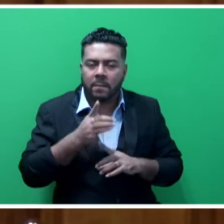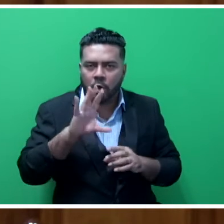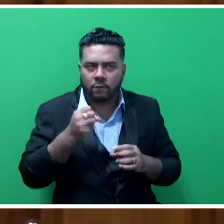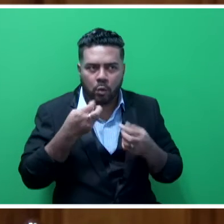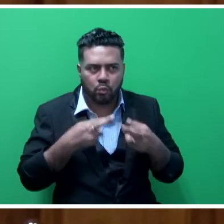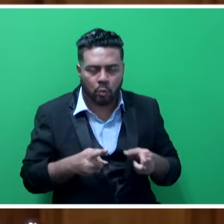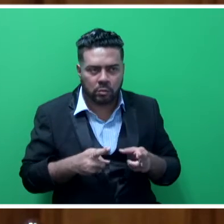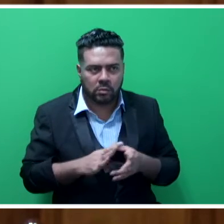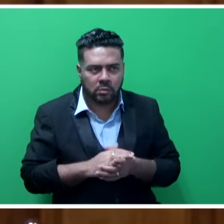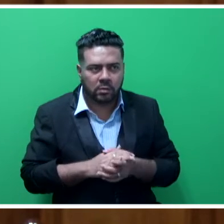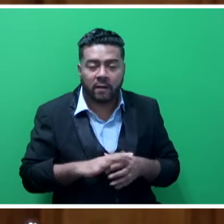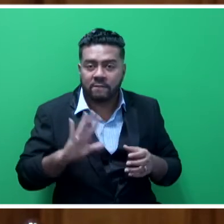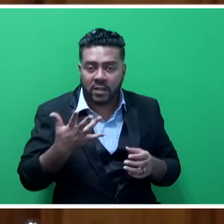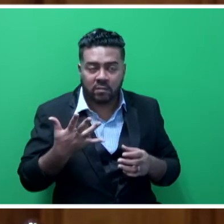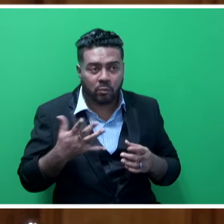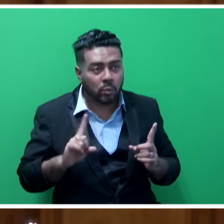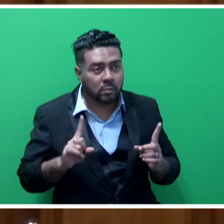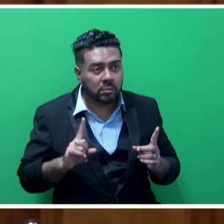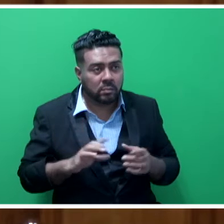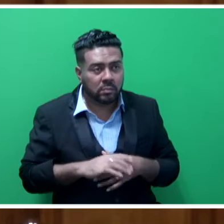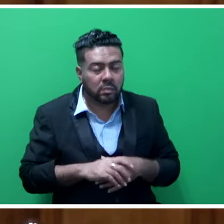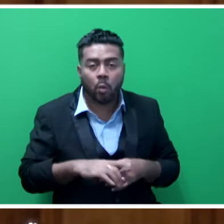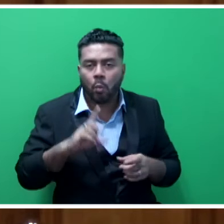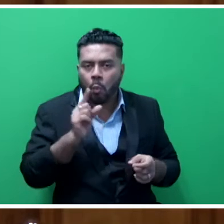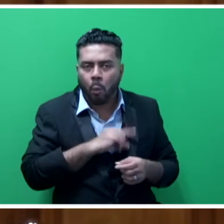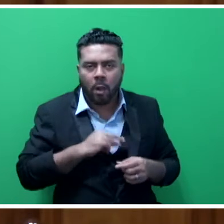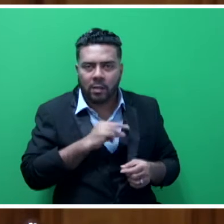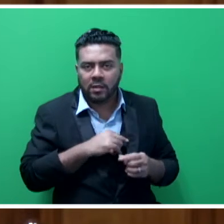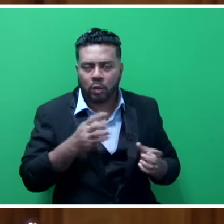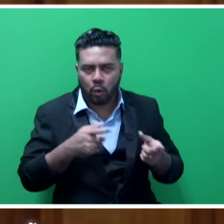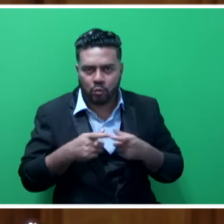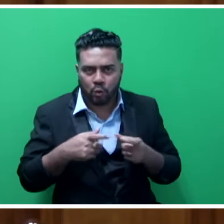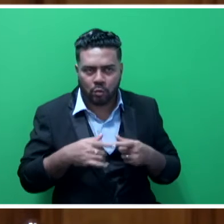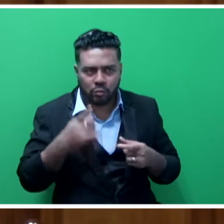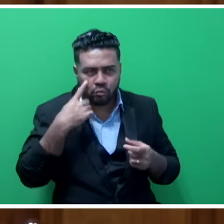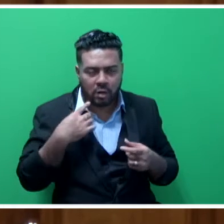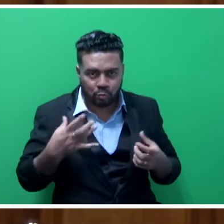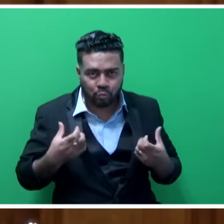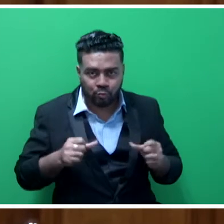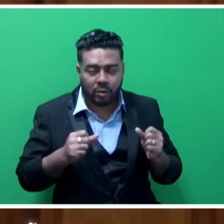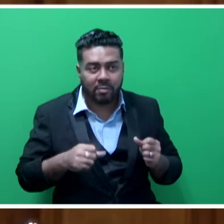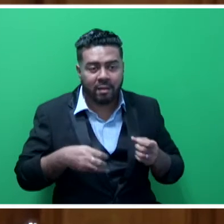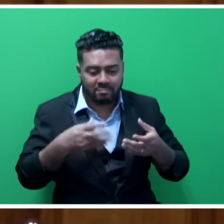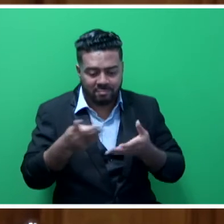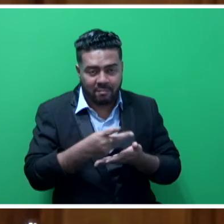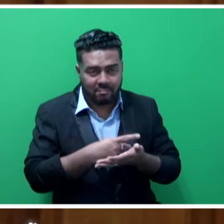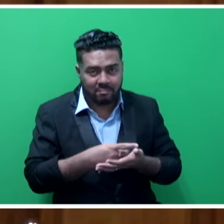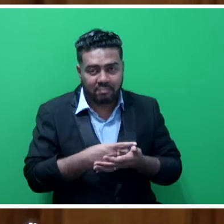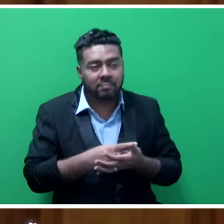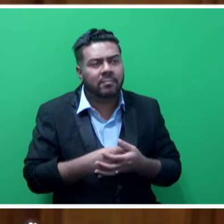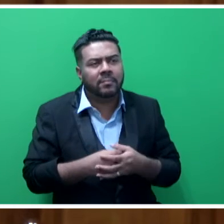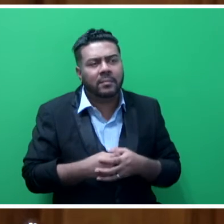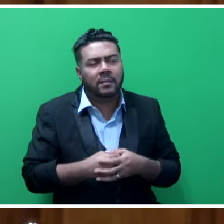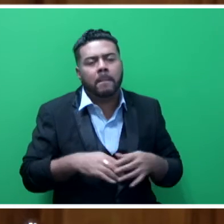Fifth aspect that they use is quality control to try to enhance the data that they have, quality control of data,